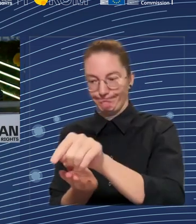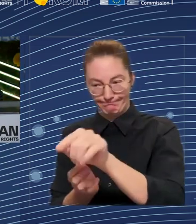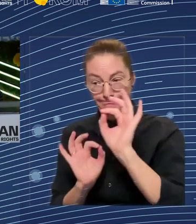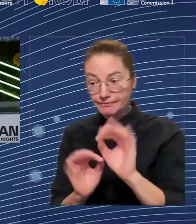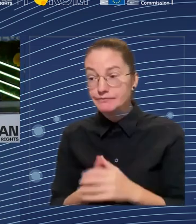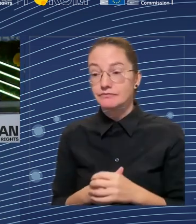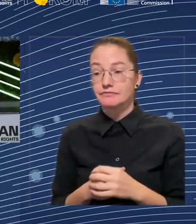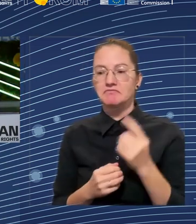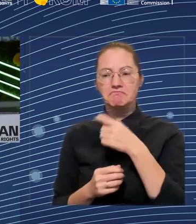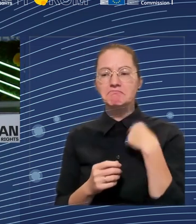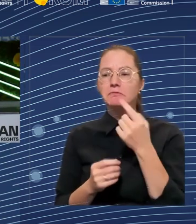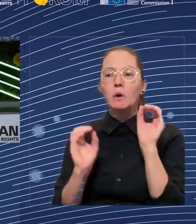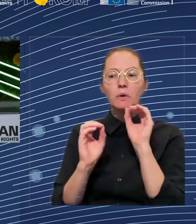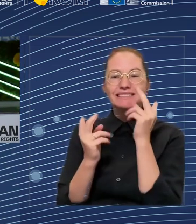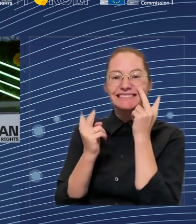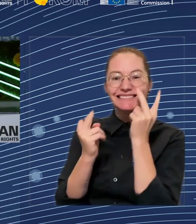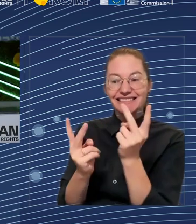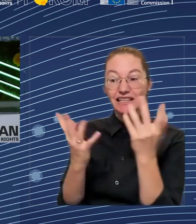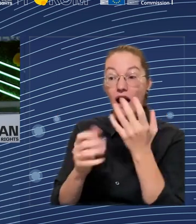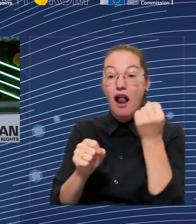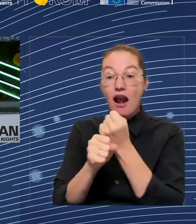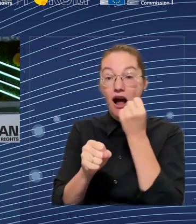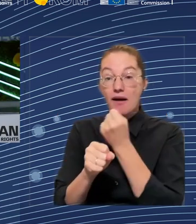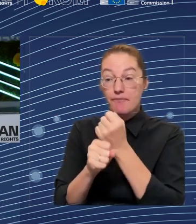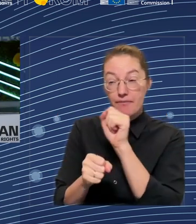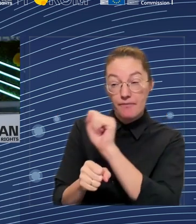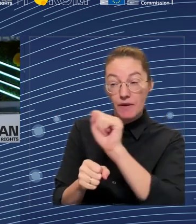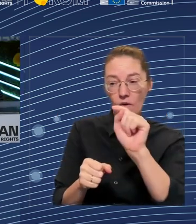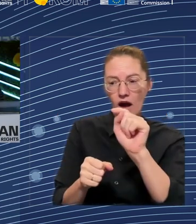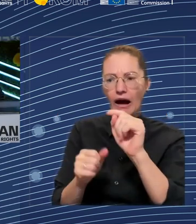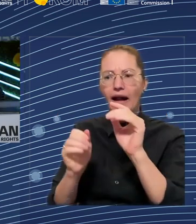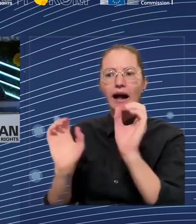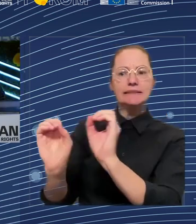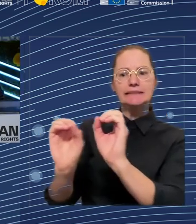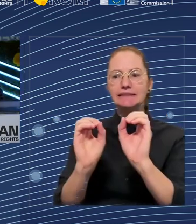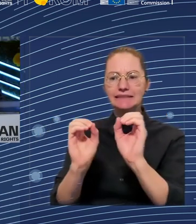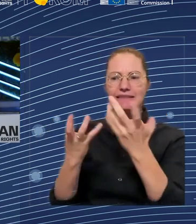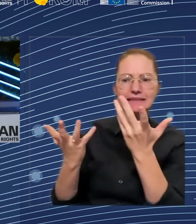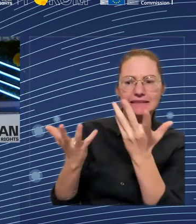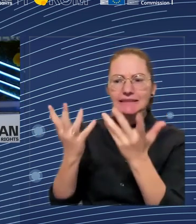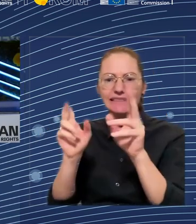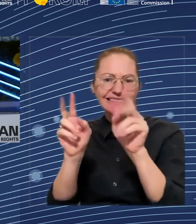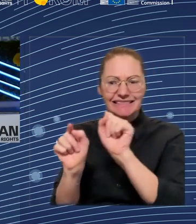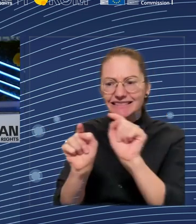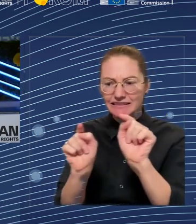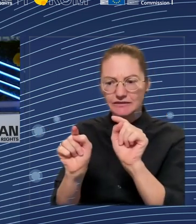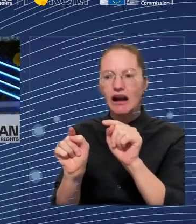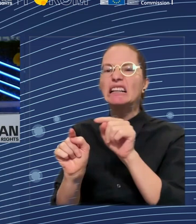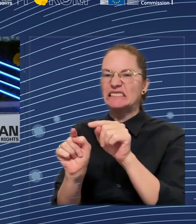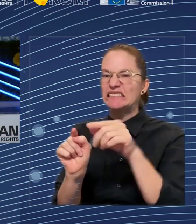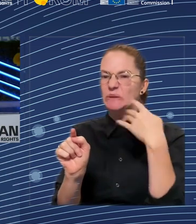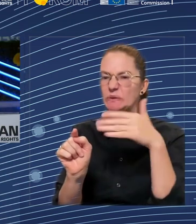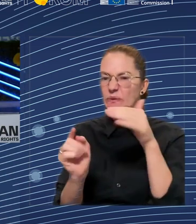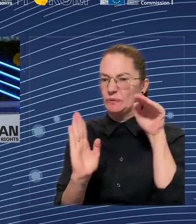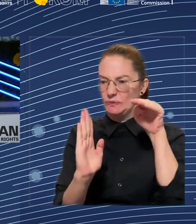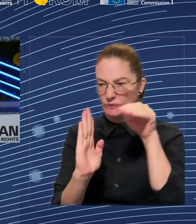overall, in net terms, it's expected that there will be more jobs. For instance, also in 2019, when the Green Deal was launched,